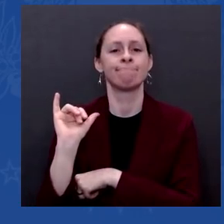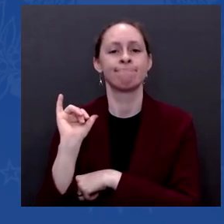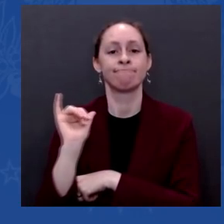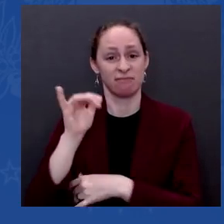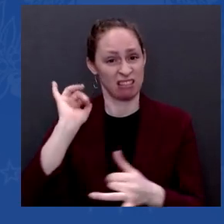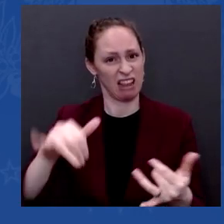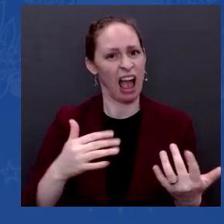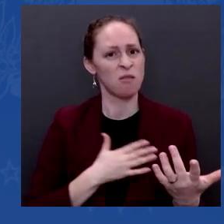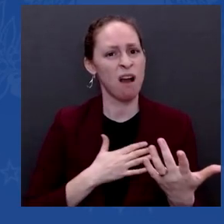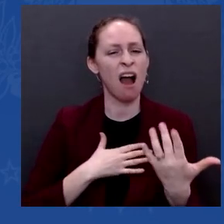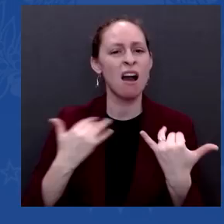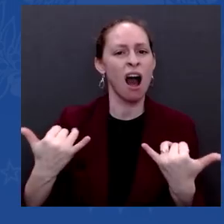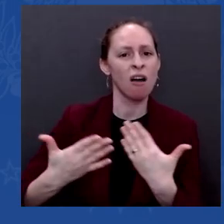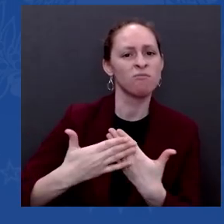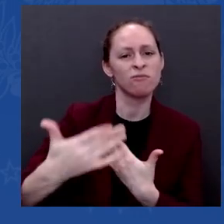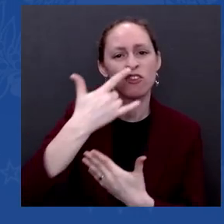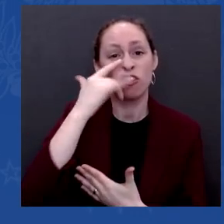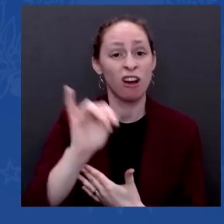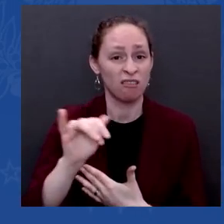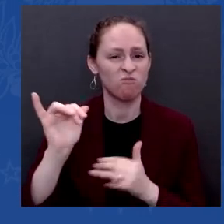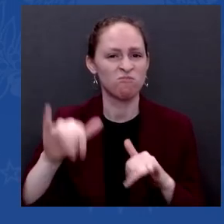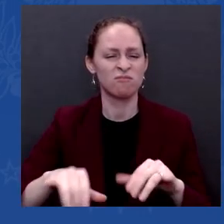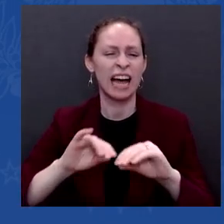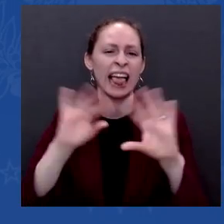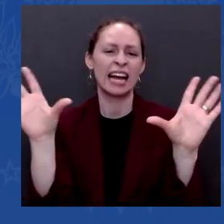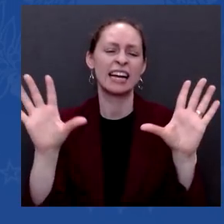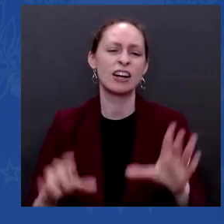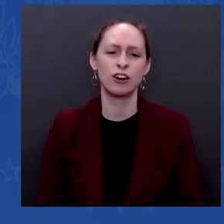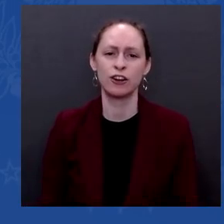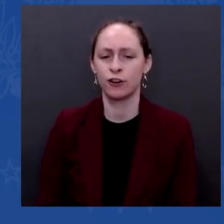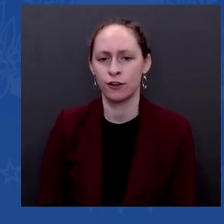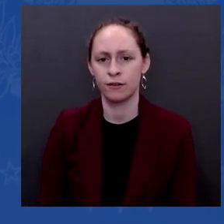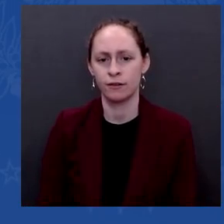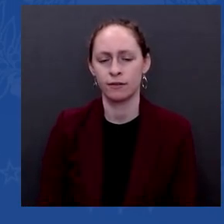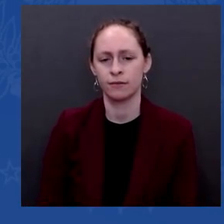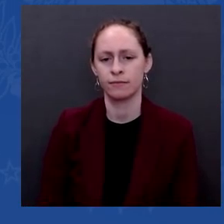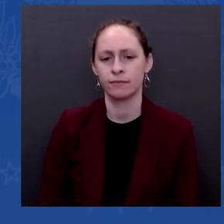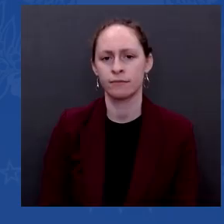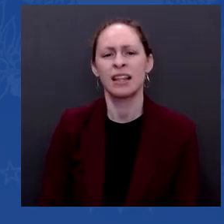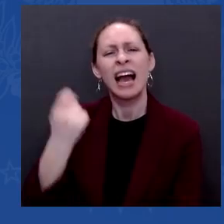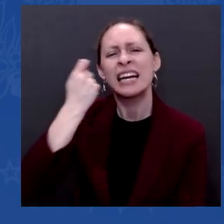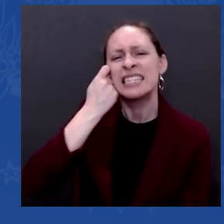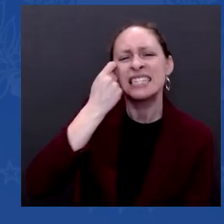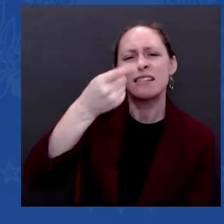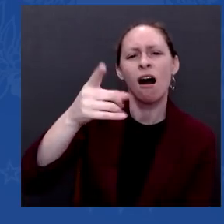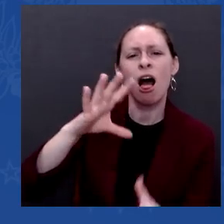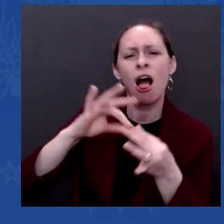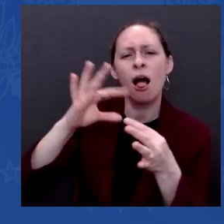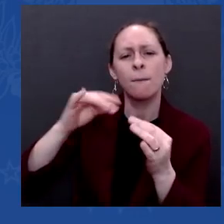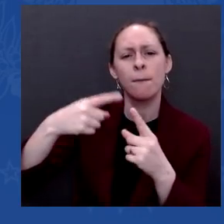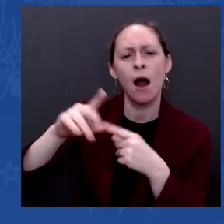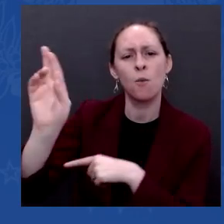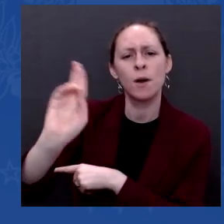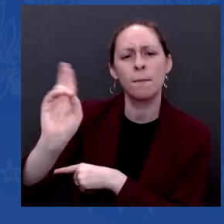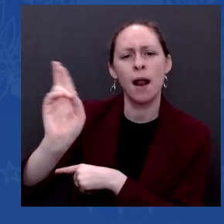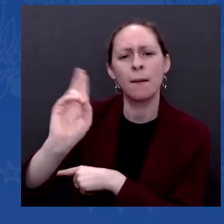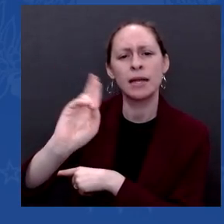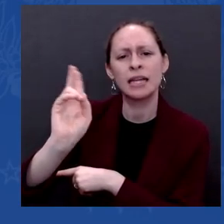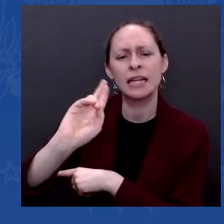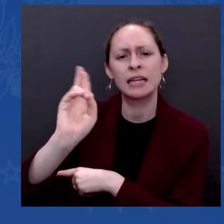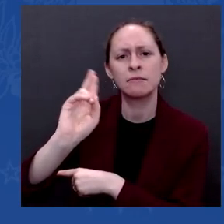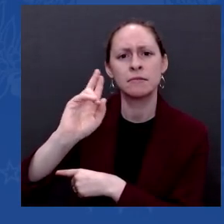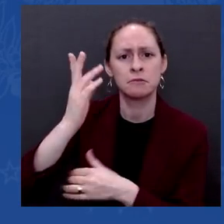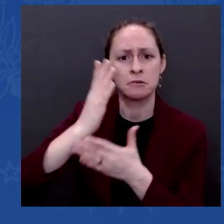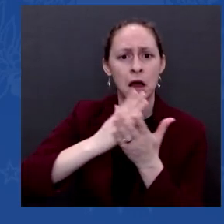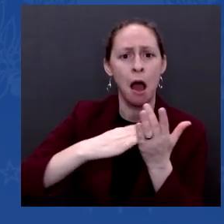You mentioned Republicans and reaching out to them. Some Republicans who may be open to major changes on voting rights, for instance, like Mitt Romney, he says he never even